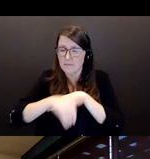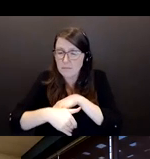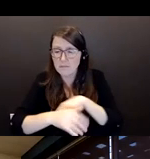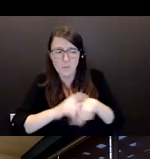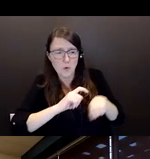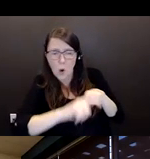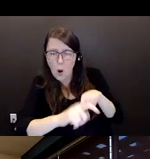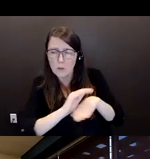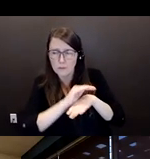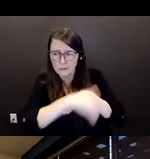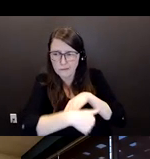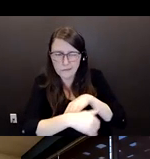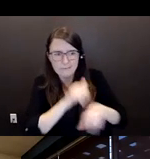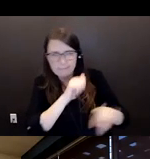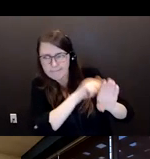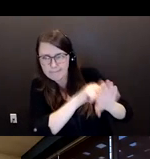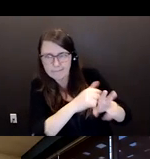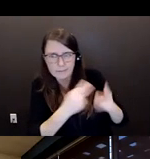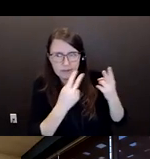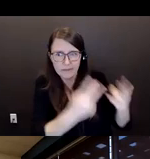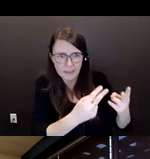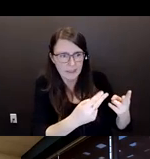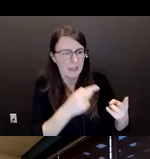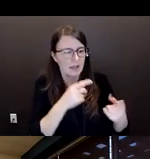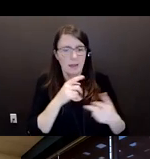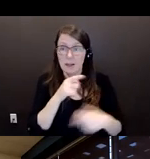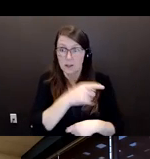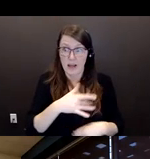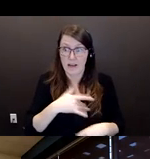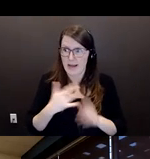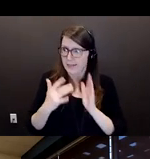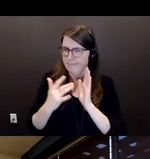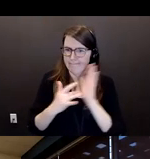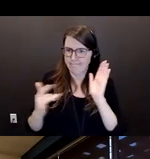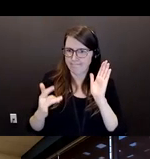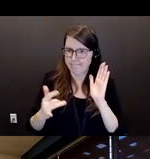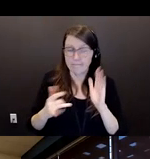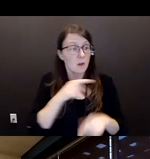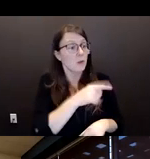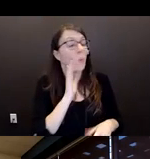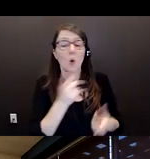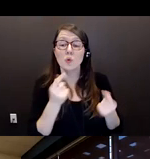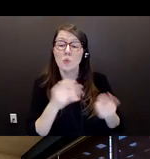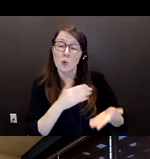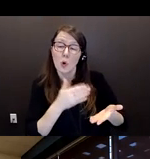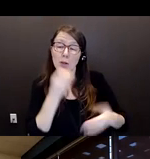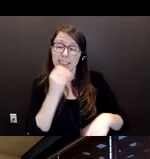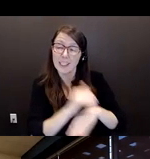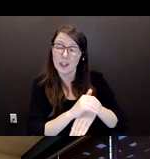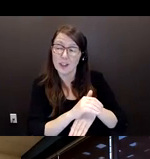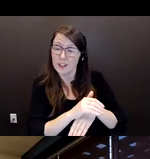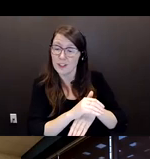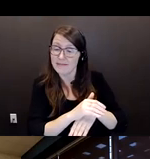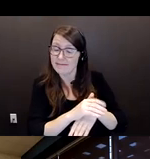and she felt used when she would cook a dinner for him. He would say he'd be over, you know,